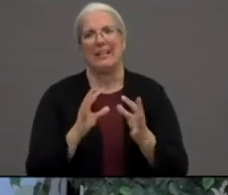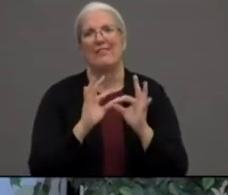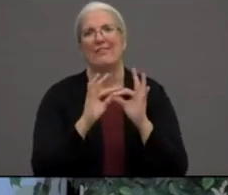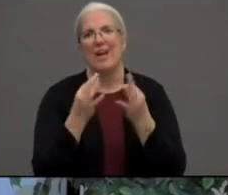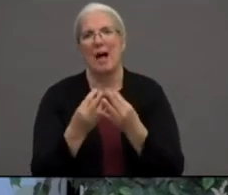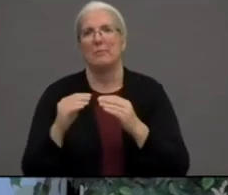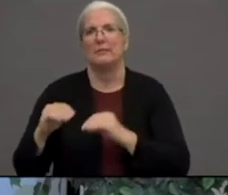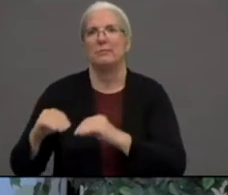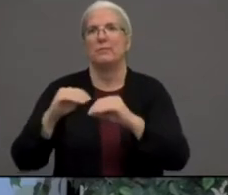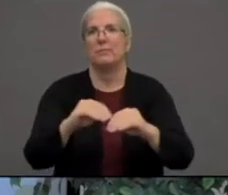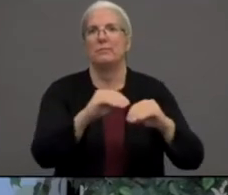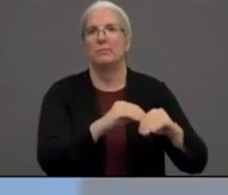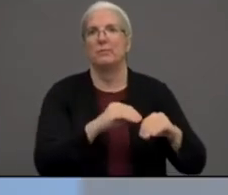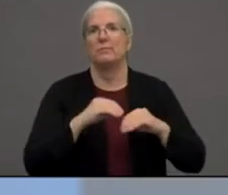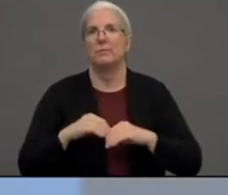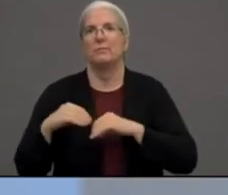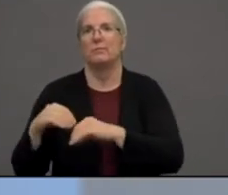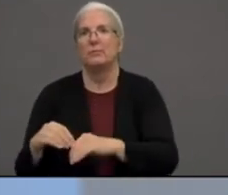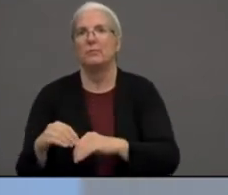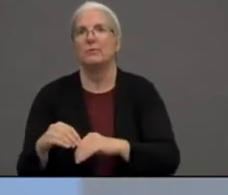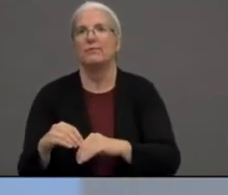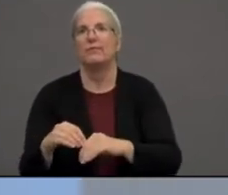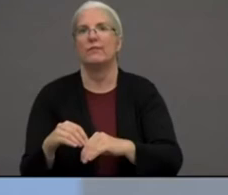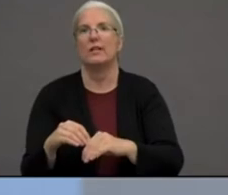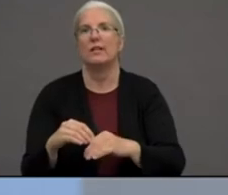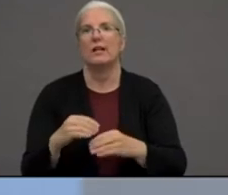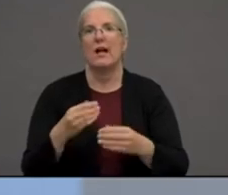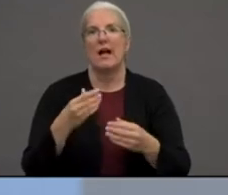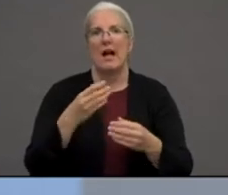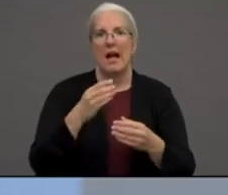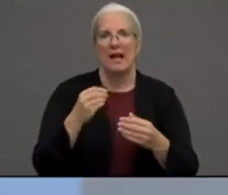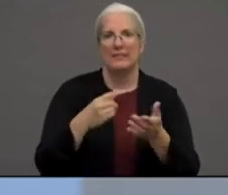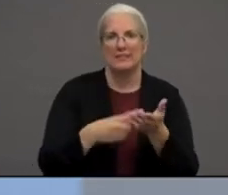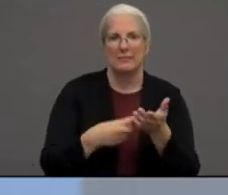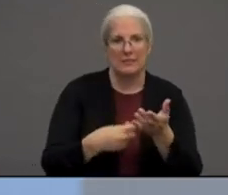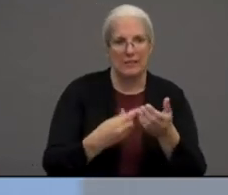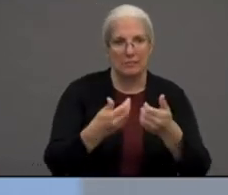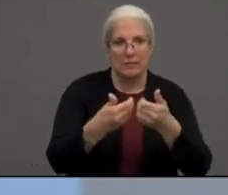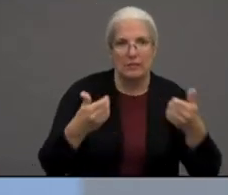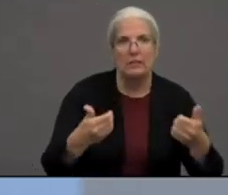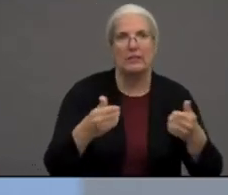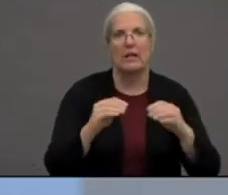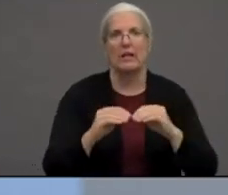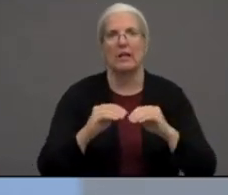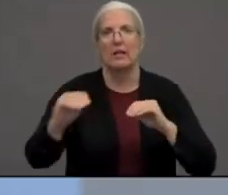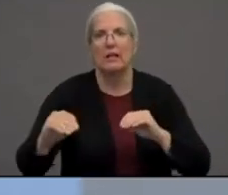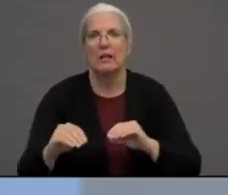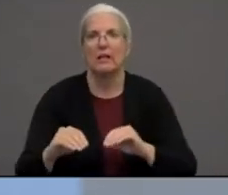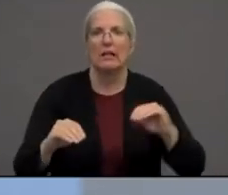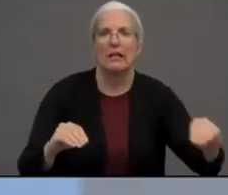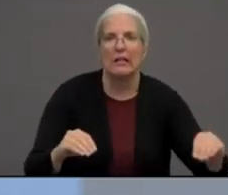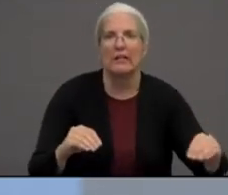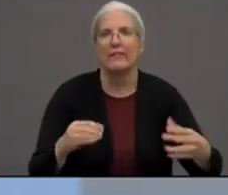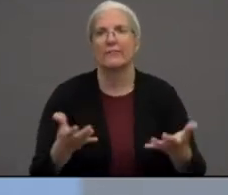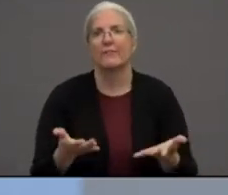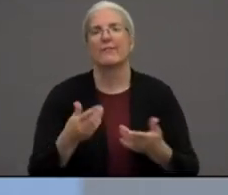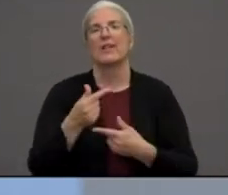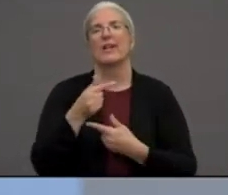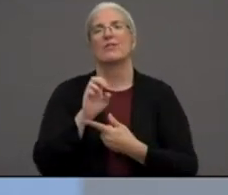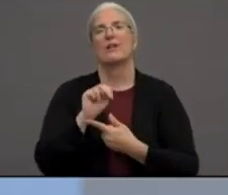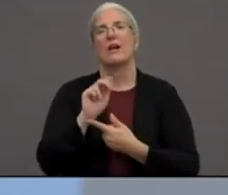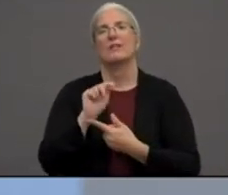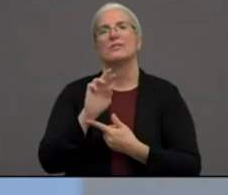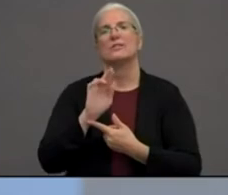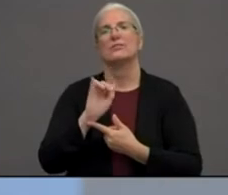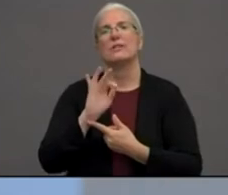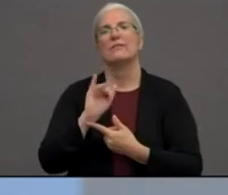to place, being displaced, gentrification. And unfortunately, we're also talking about a terrible digital